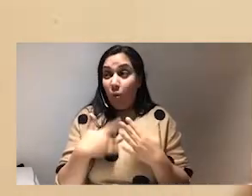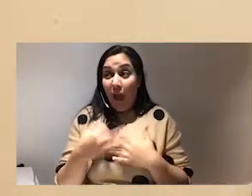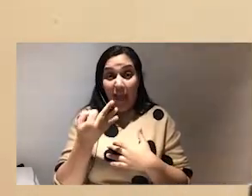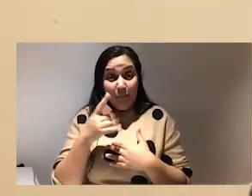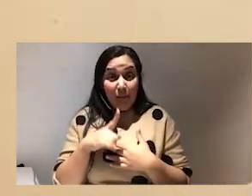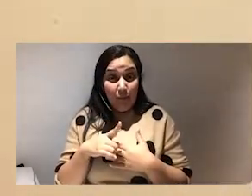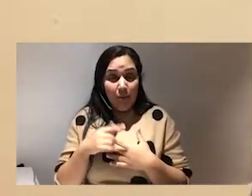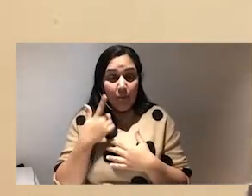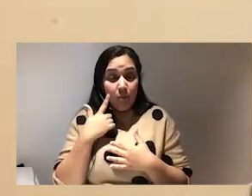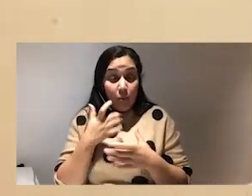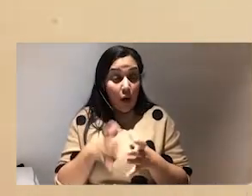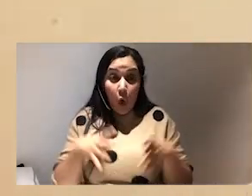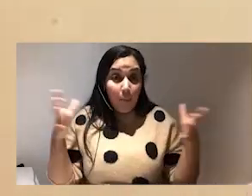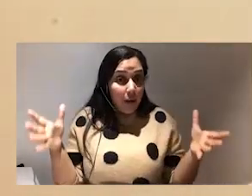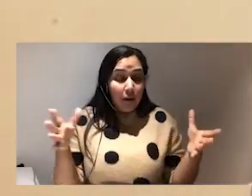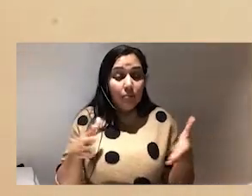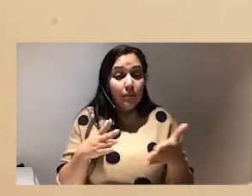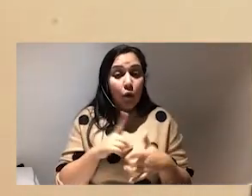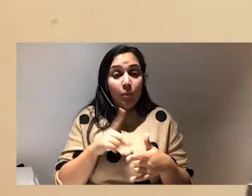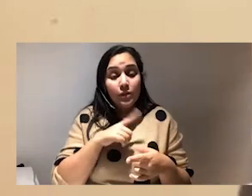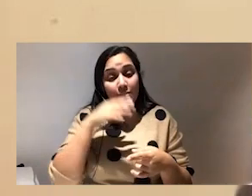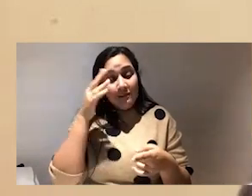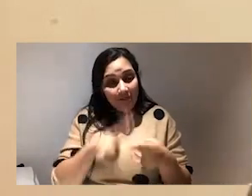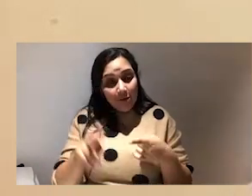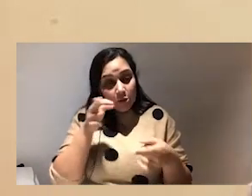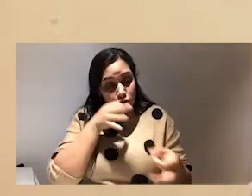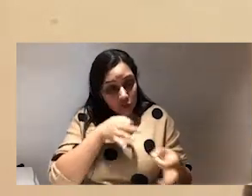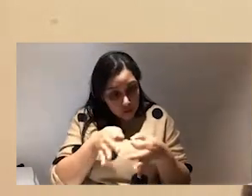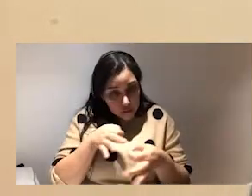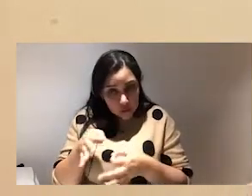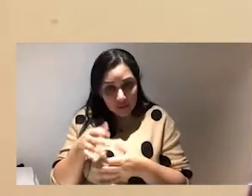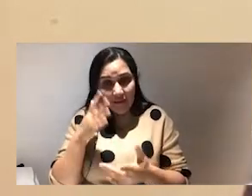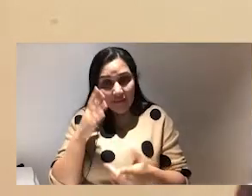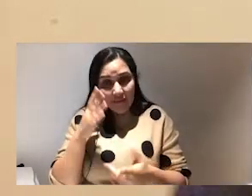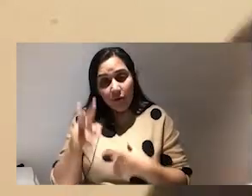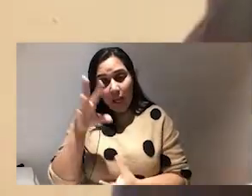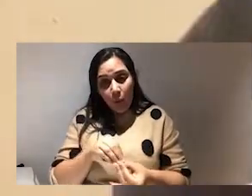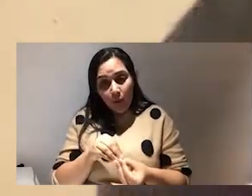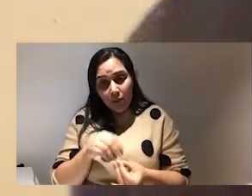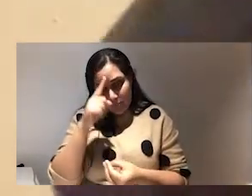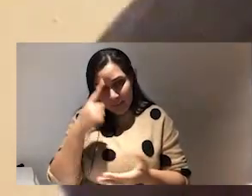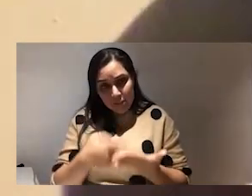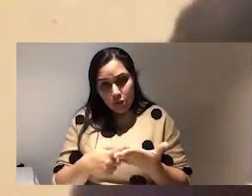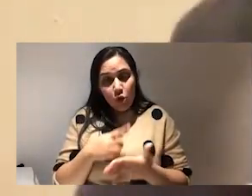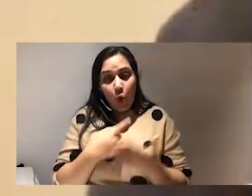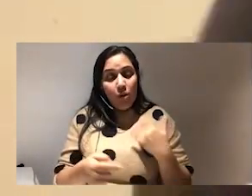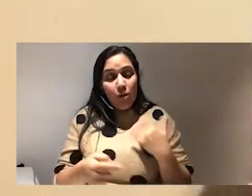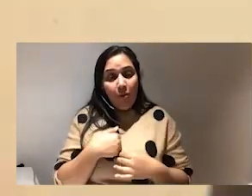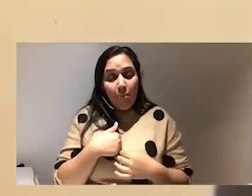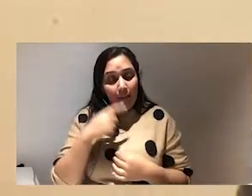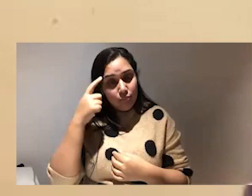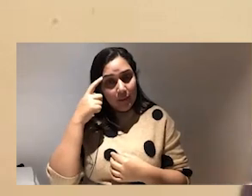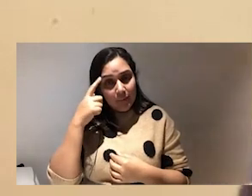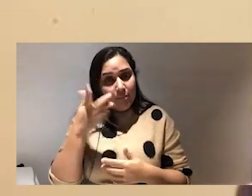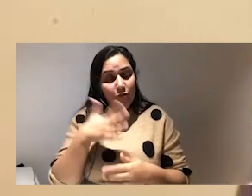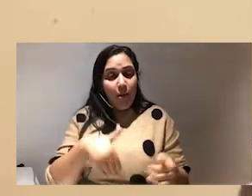we're a lot bigger than we are because I was very strategic and like very calculated in my decision not just from my like my brain but like